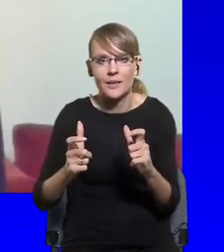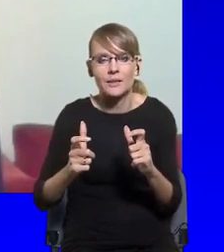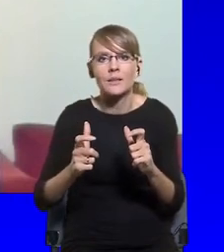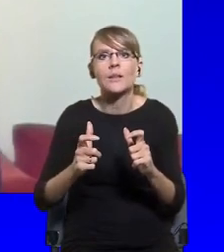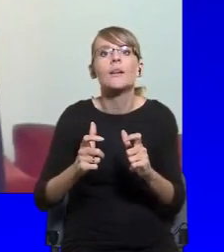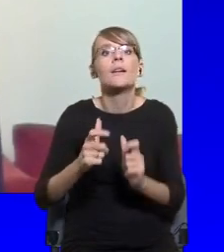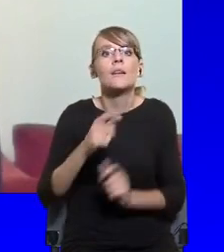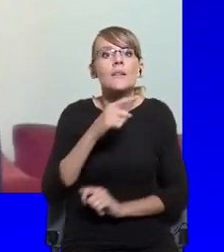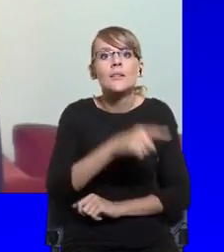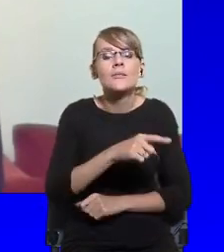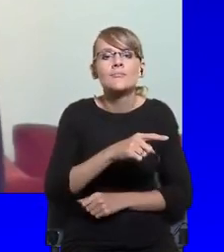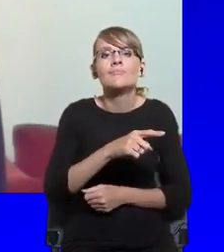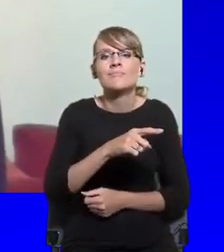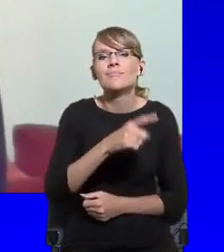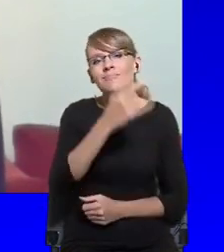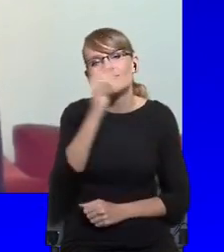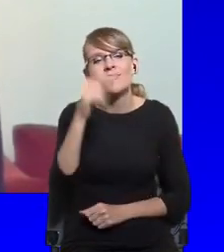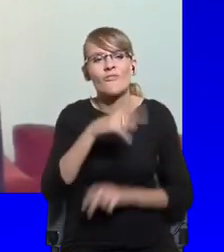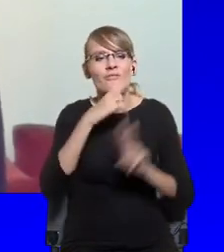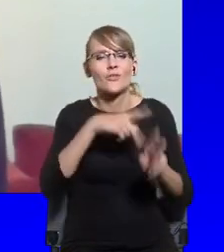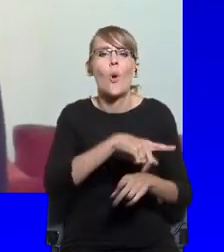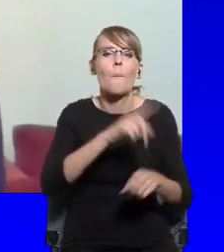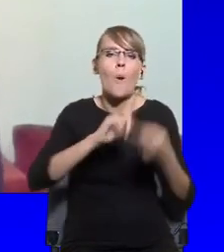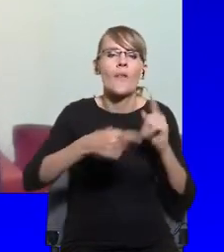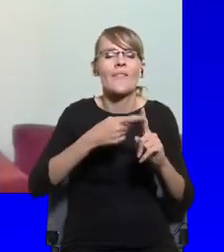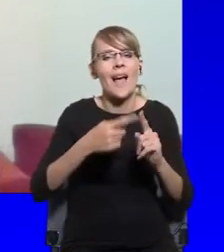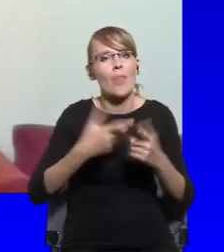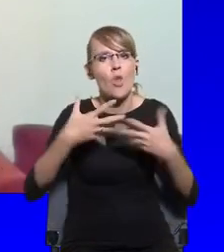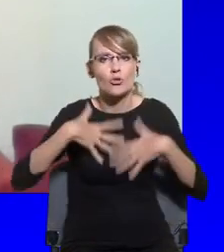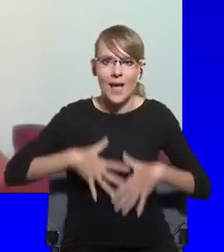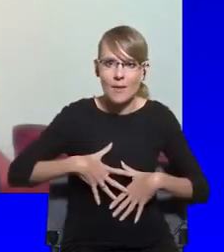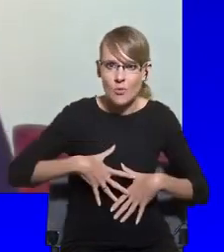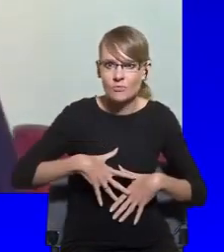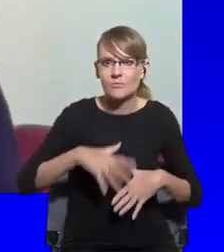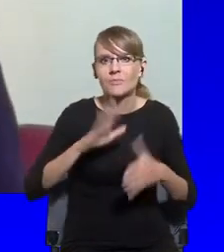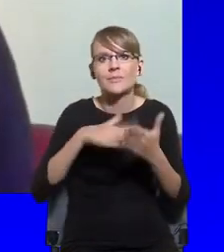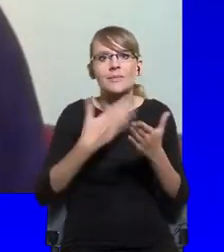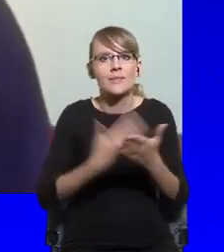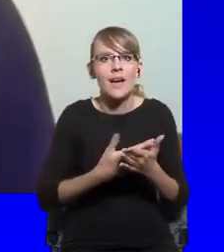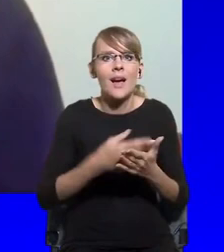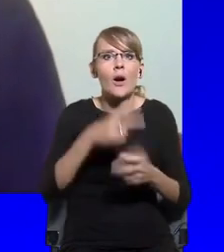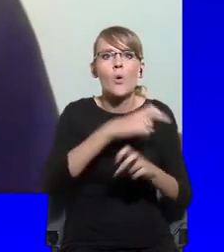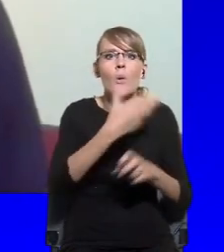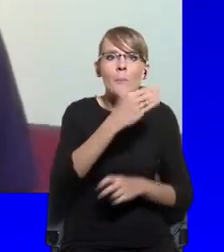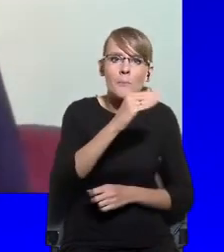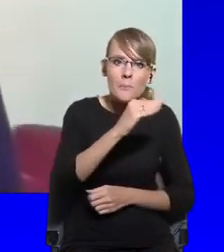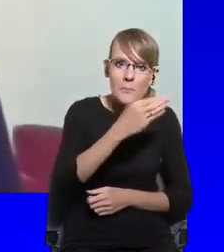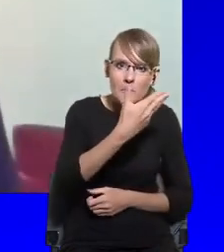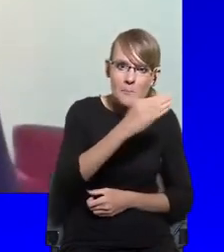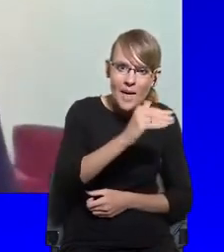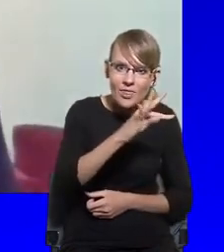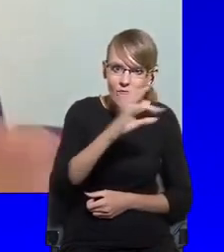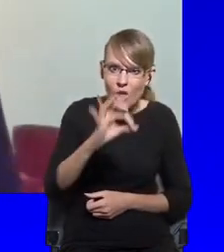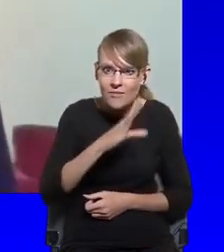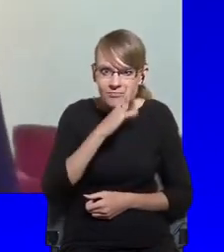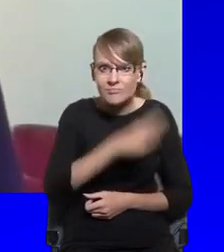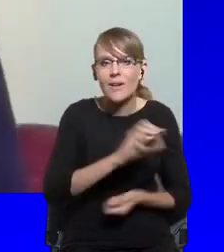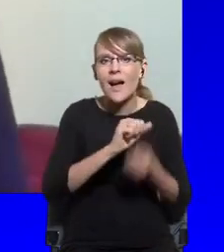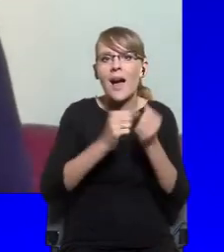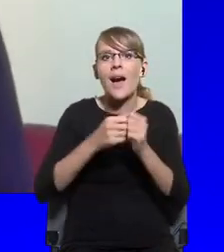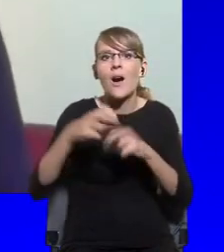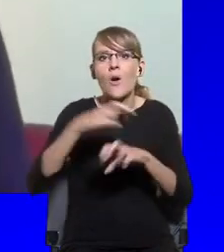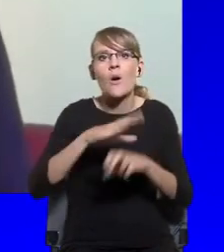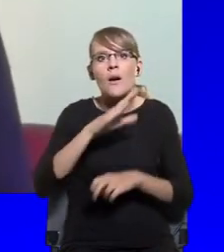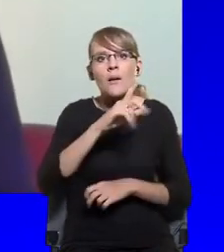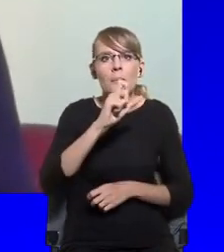derided as identity politics, so let's say Me Too in the United States, or Black Lives Matter. It's simply not